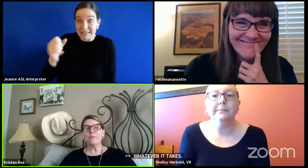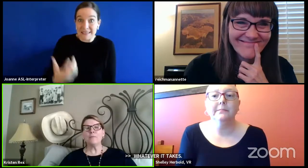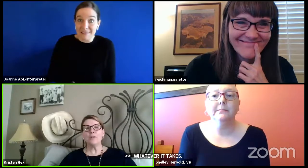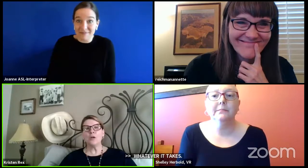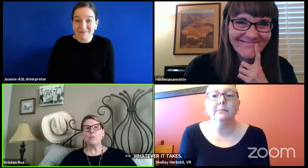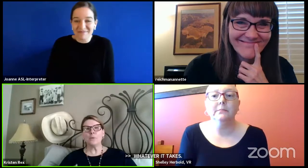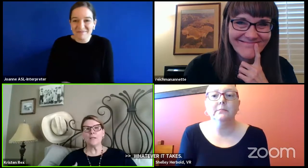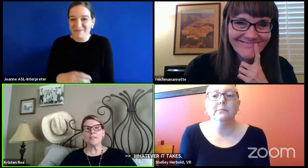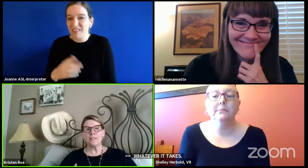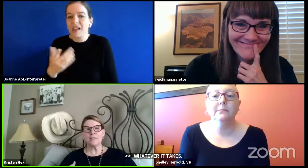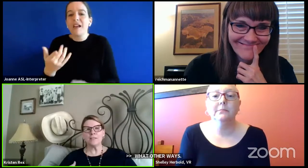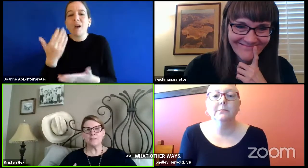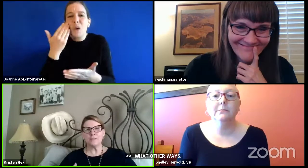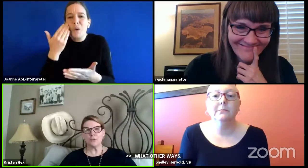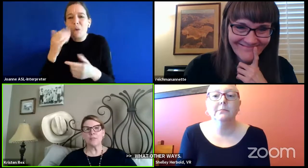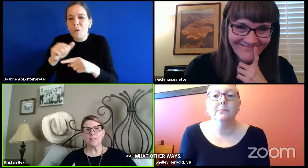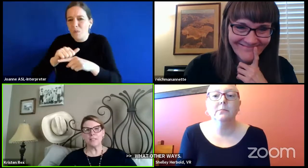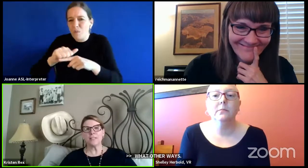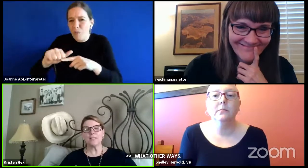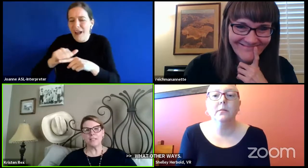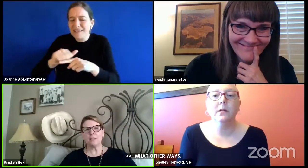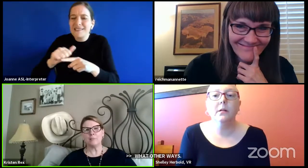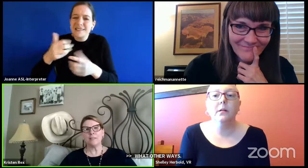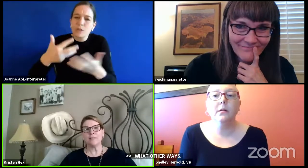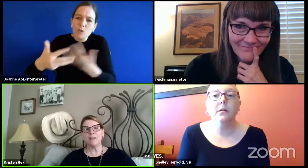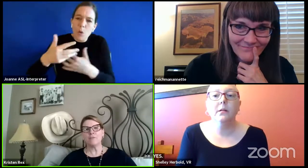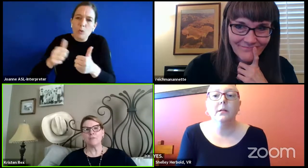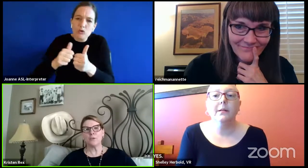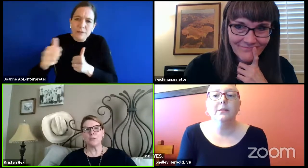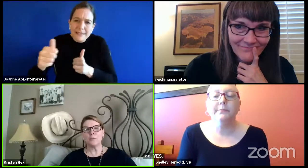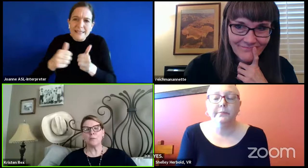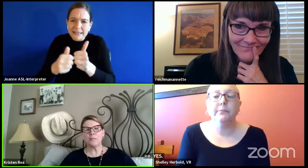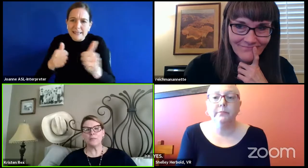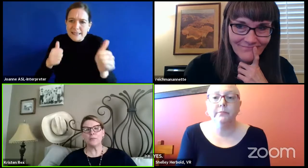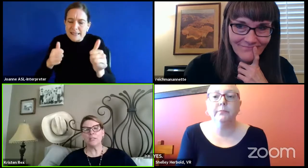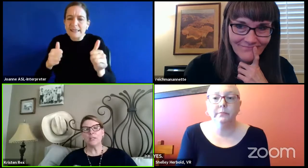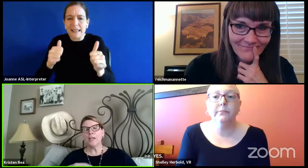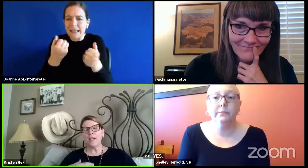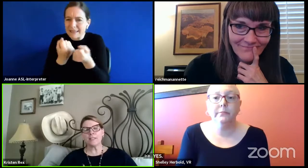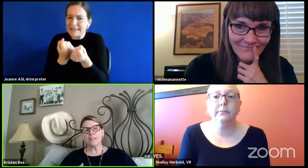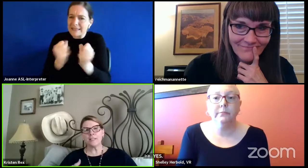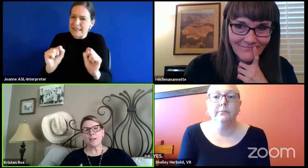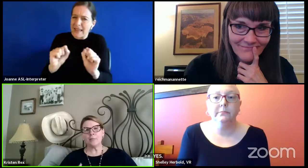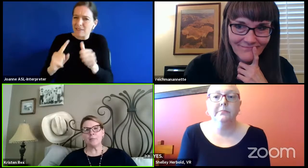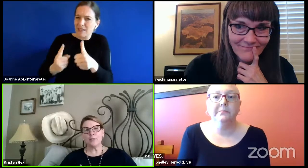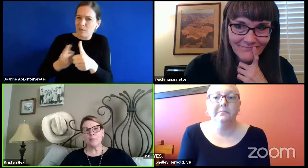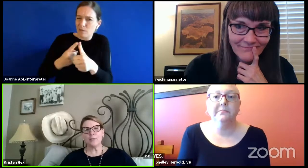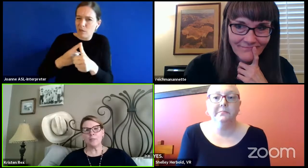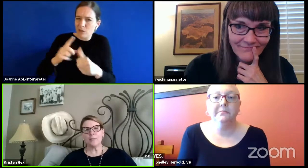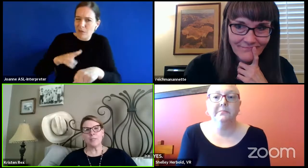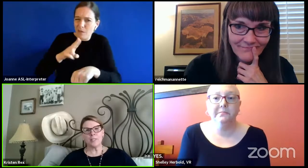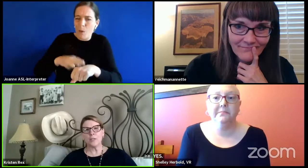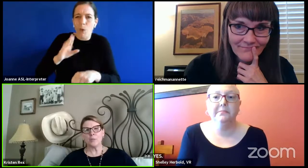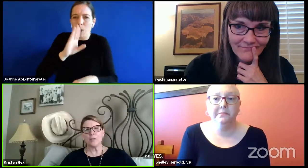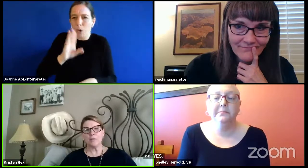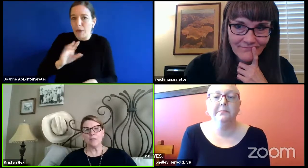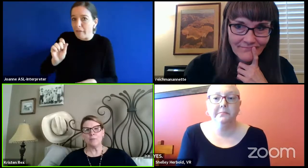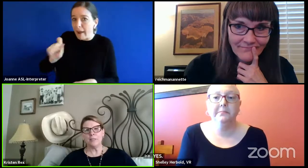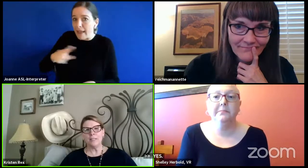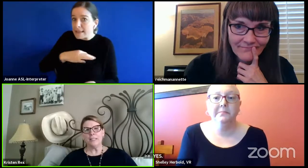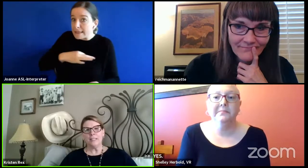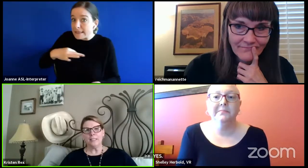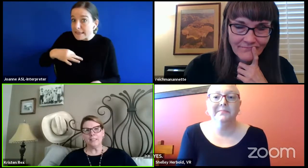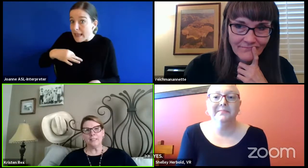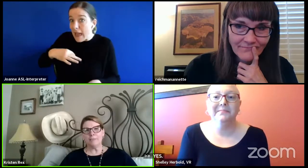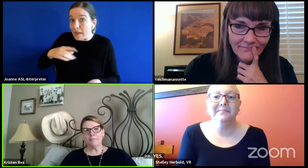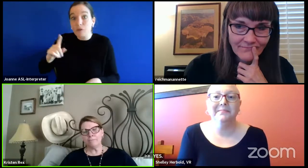What, you know, practicing social distancing and being safe. Of course, we would never ask a staff member or put them in a position where they